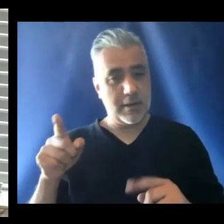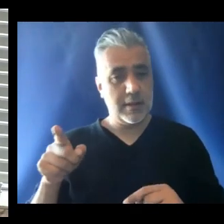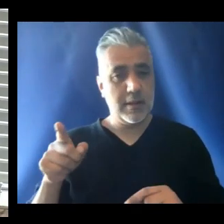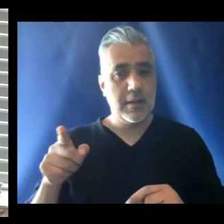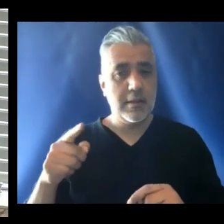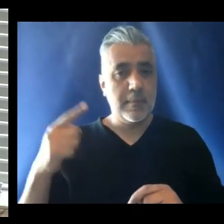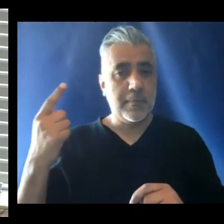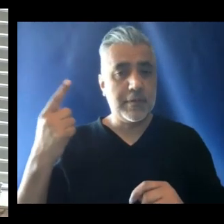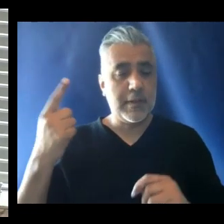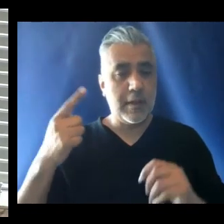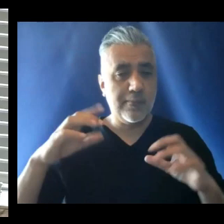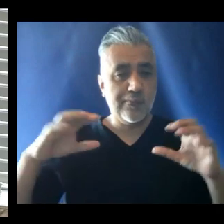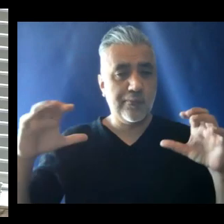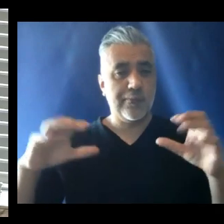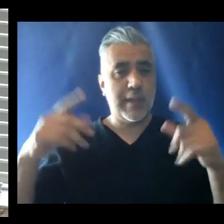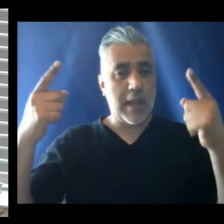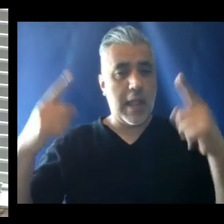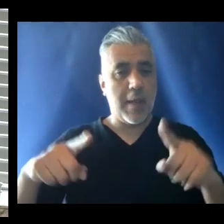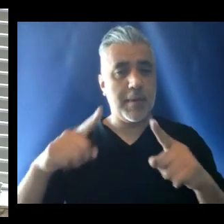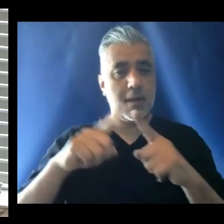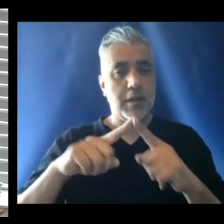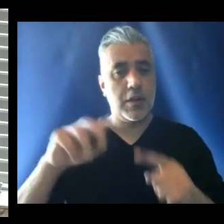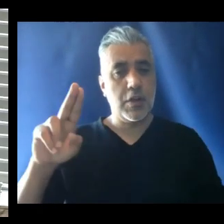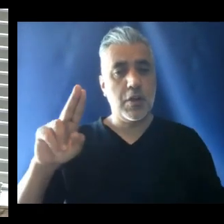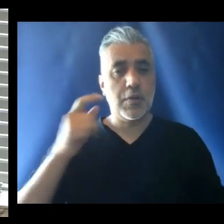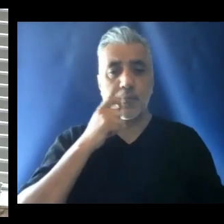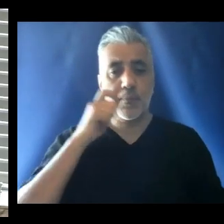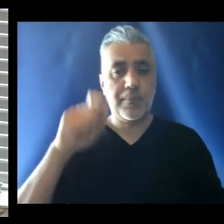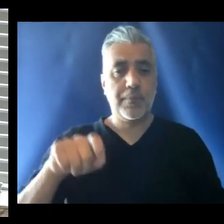some activities that are happening in Ukraine.